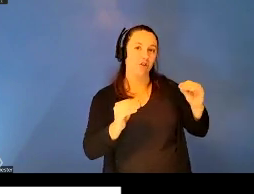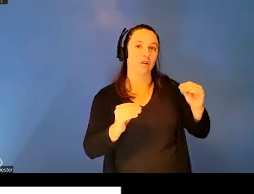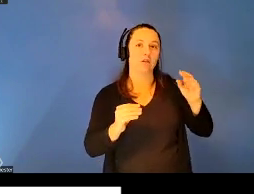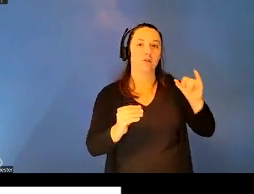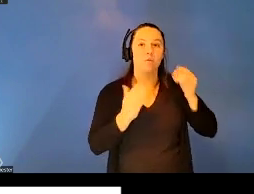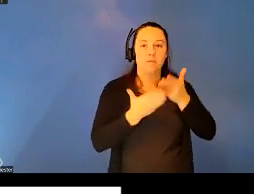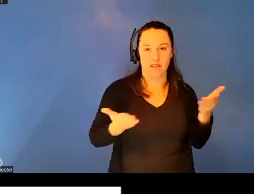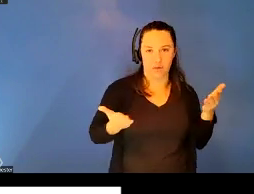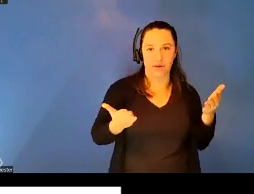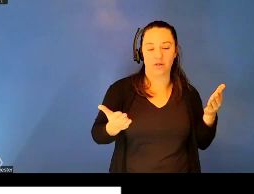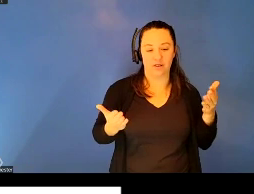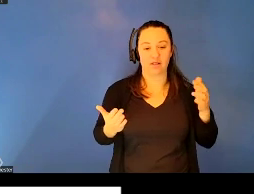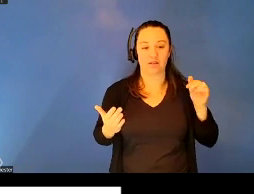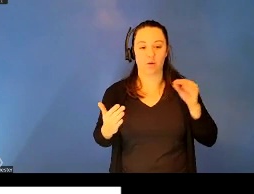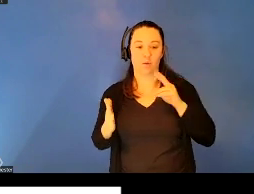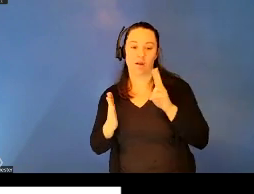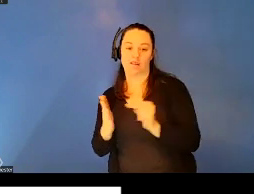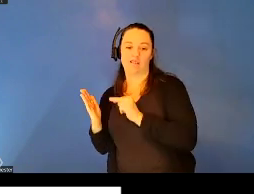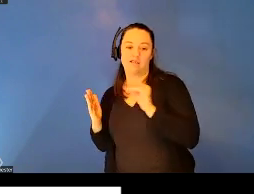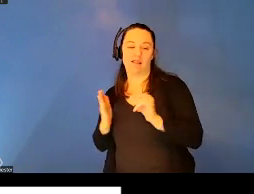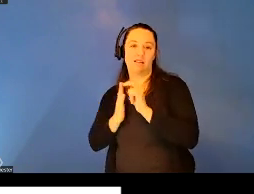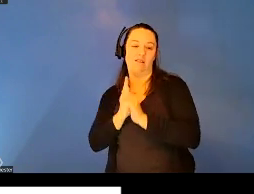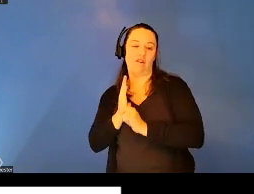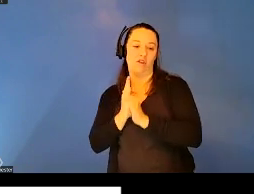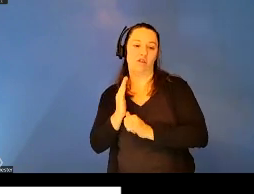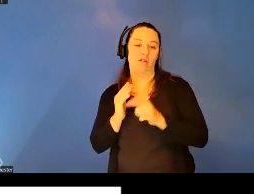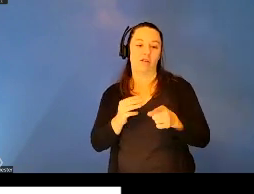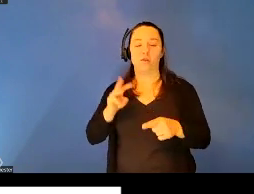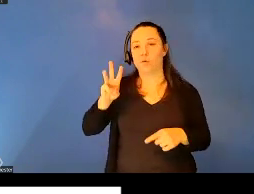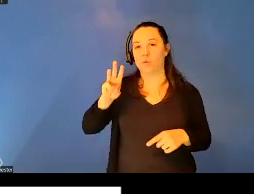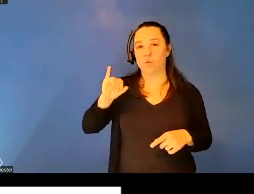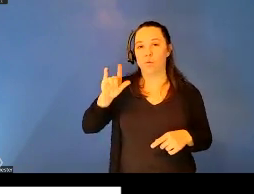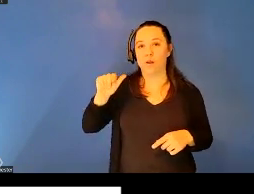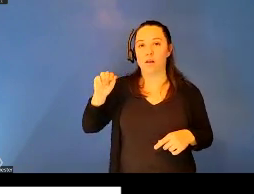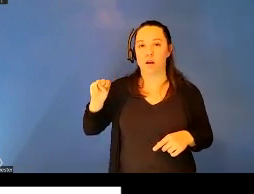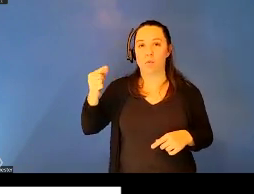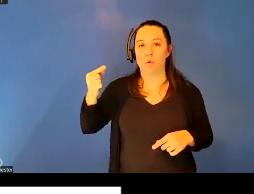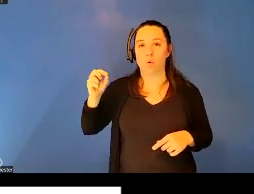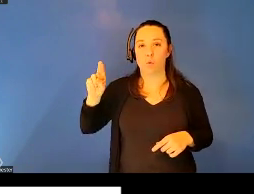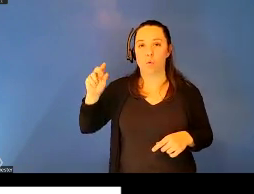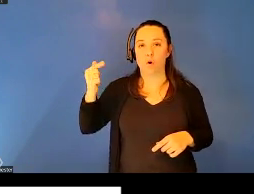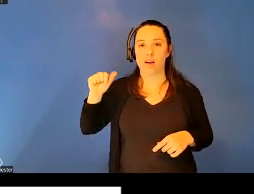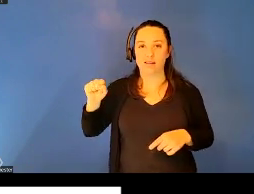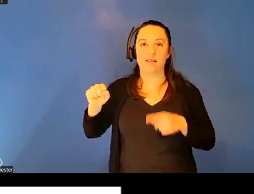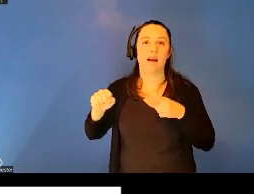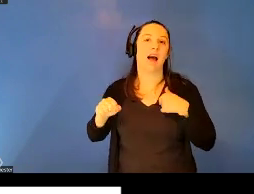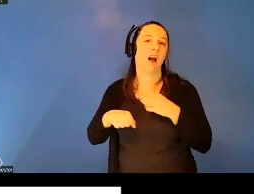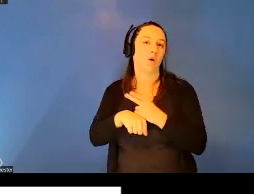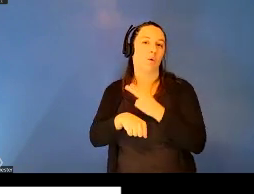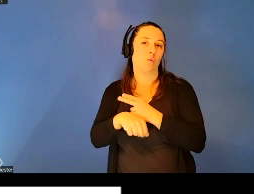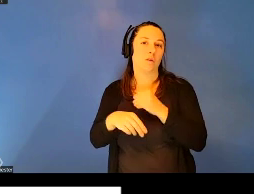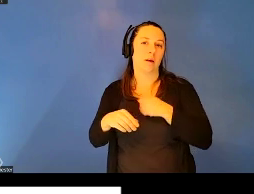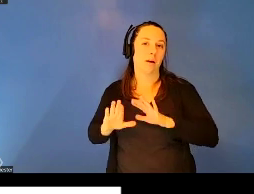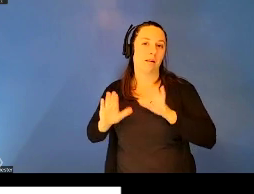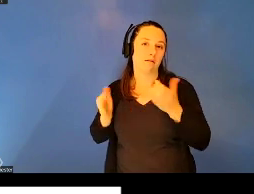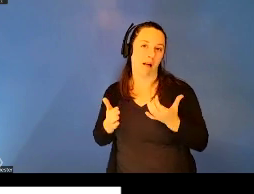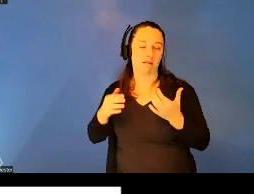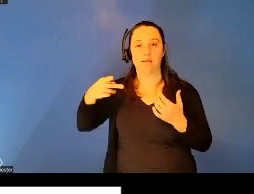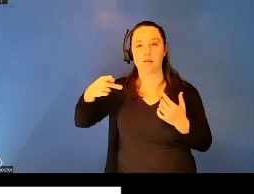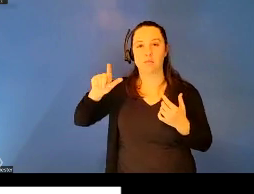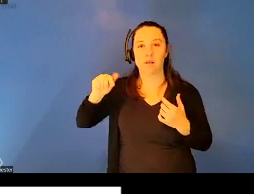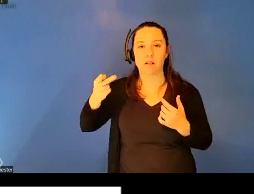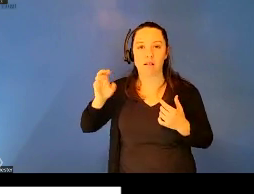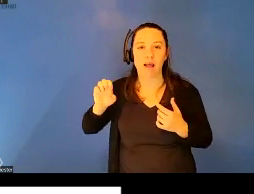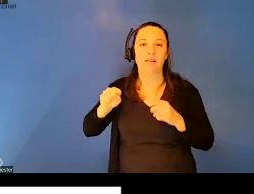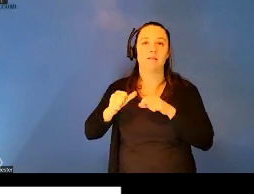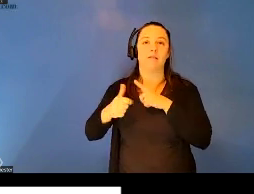for instance, is an article by William Gorgas, which I use to teach in my class, Plagues, Power and Social Control, and a host of others, to